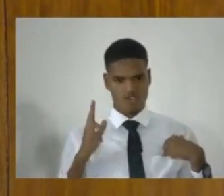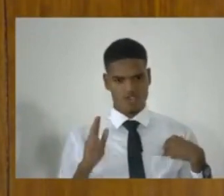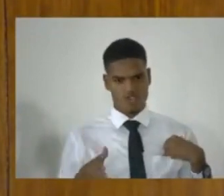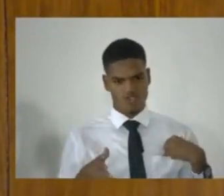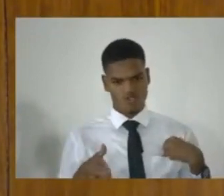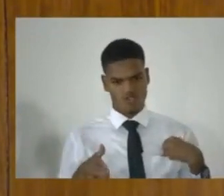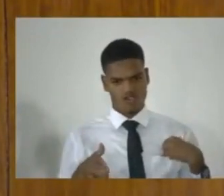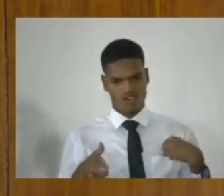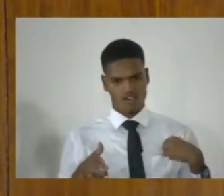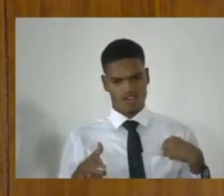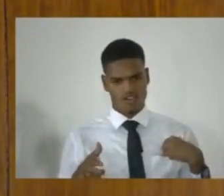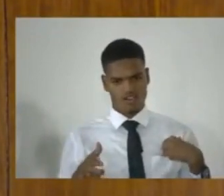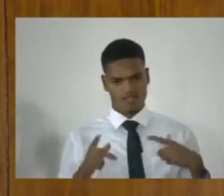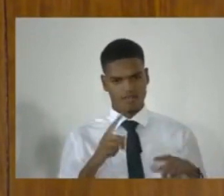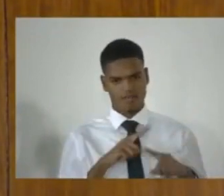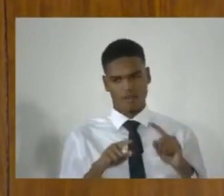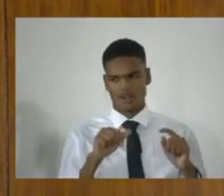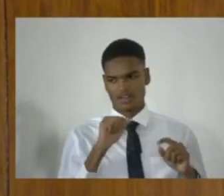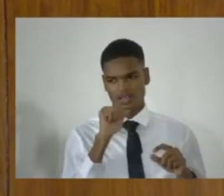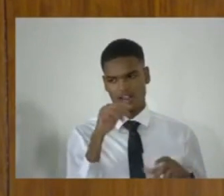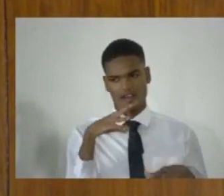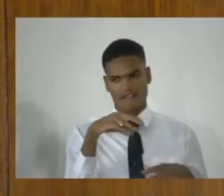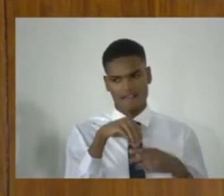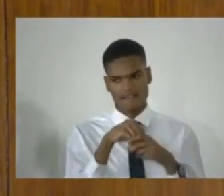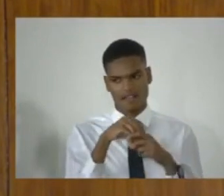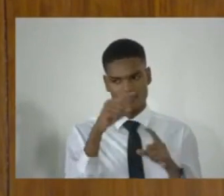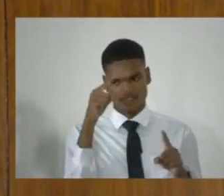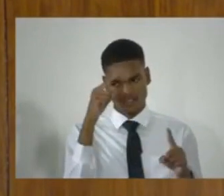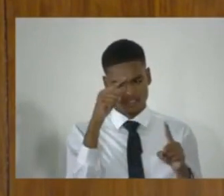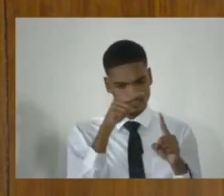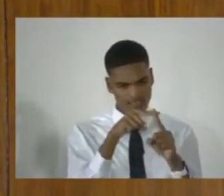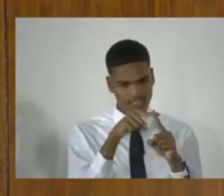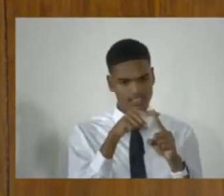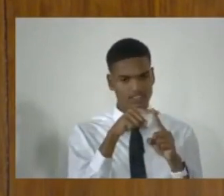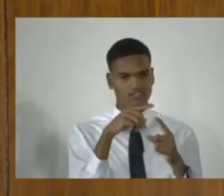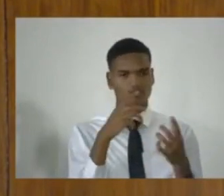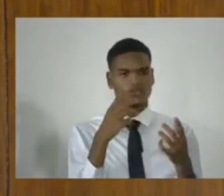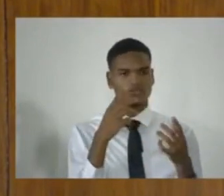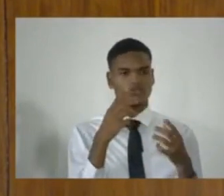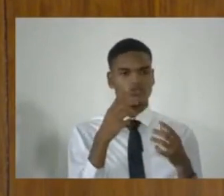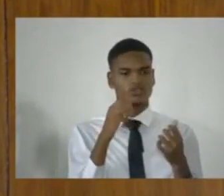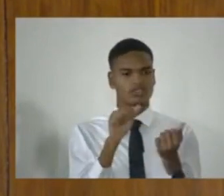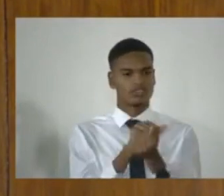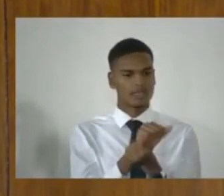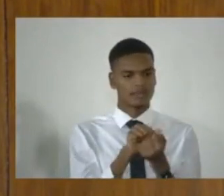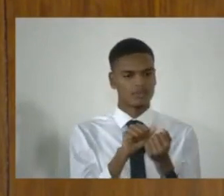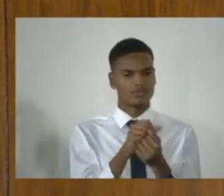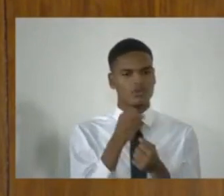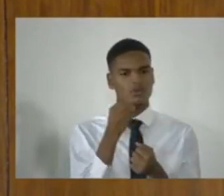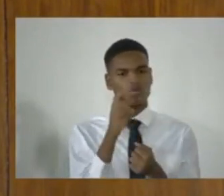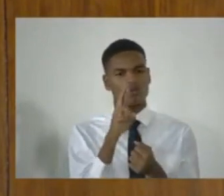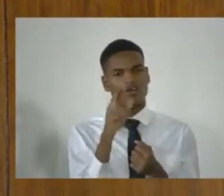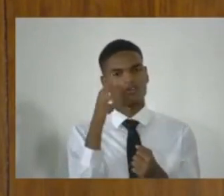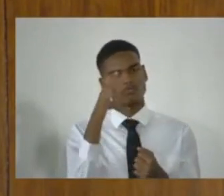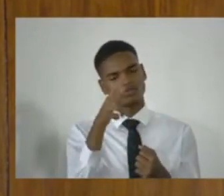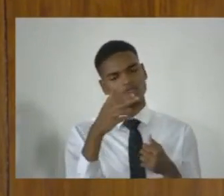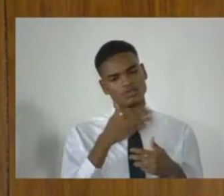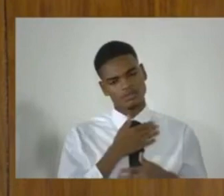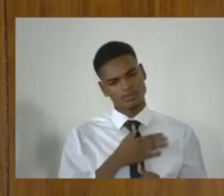involve any such intent to injure anybody or cause serious damage? That's not inherent to the offense.